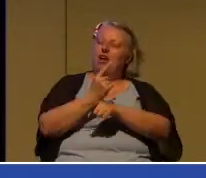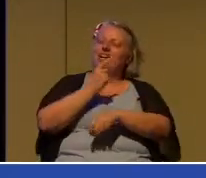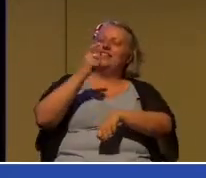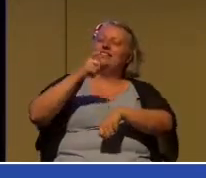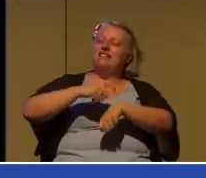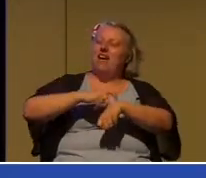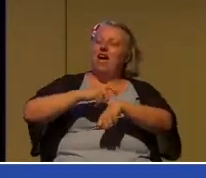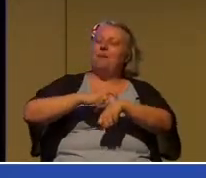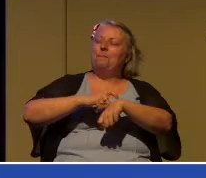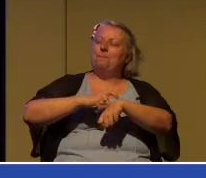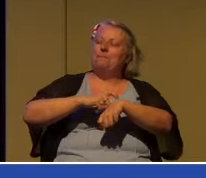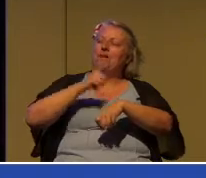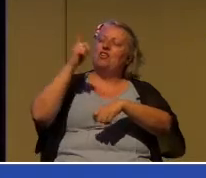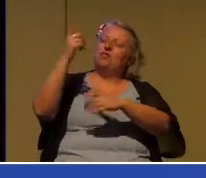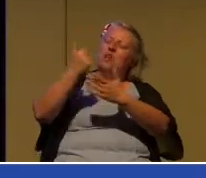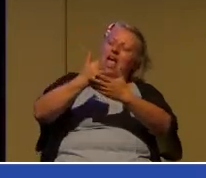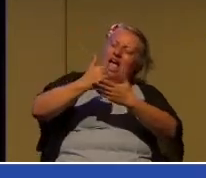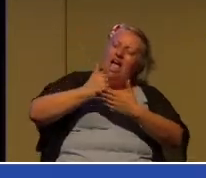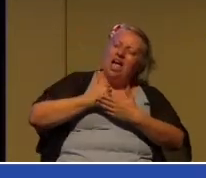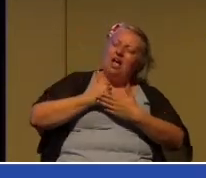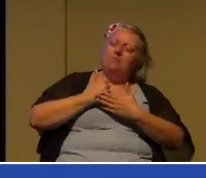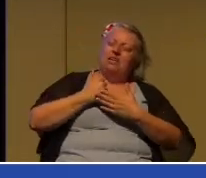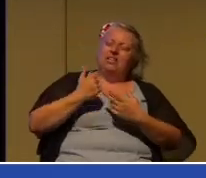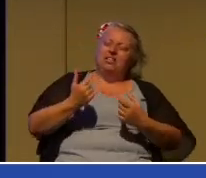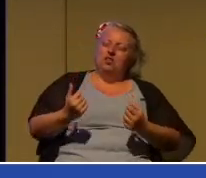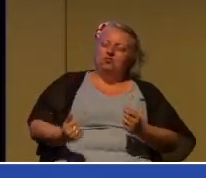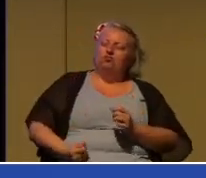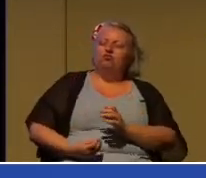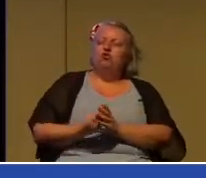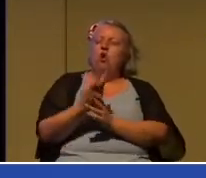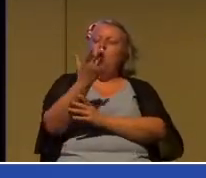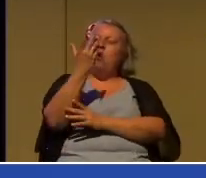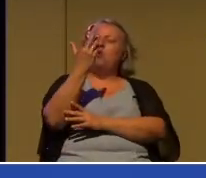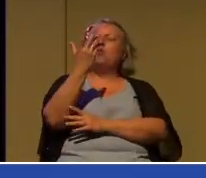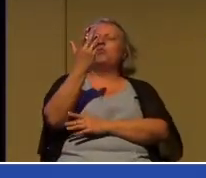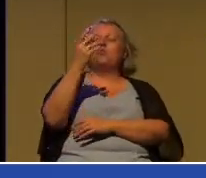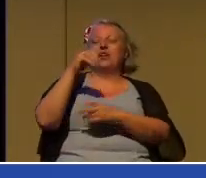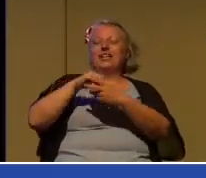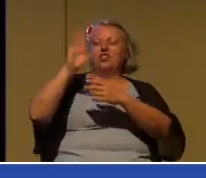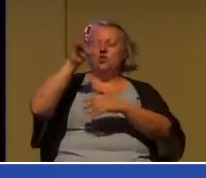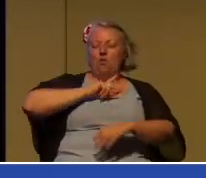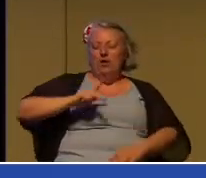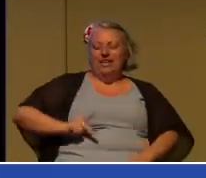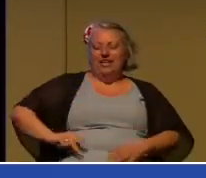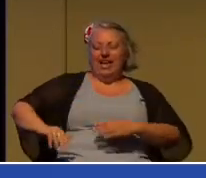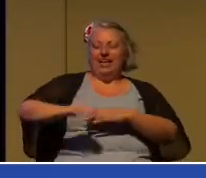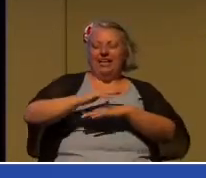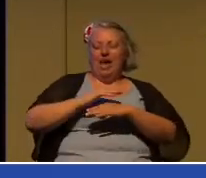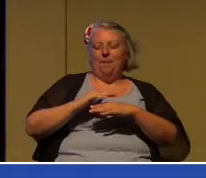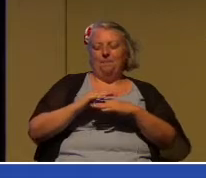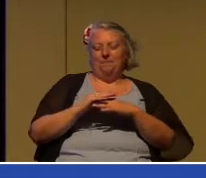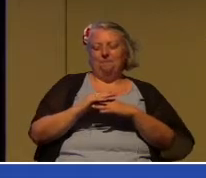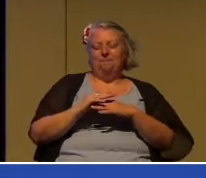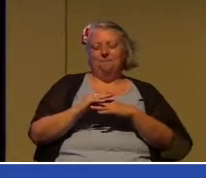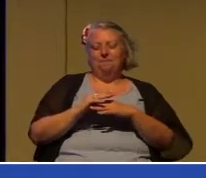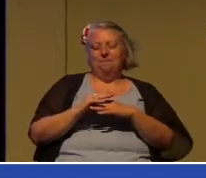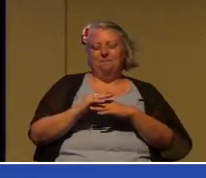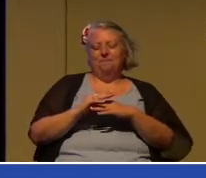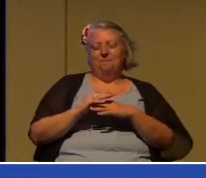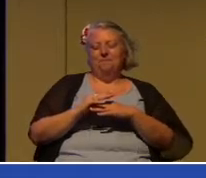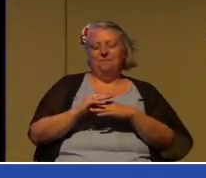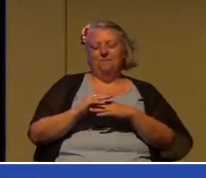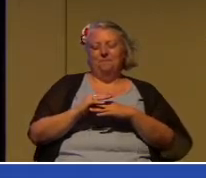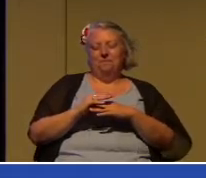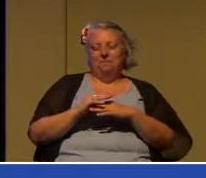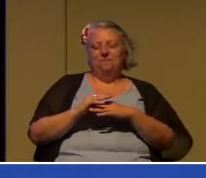and you will enable us to flourish in your kingdom because you only prune so that